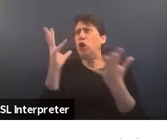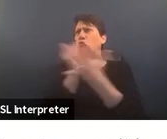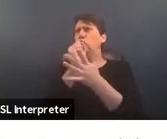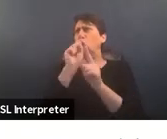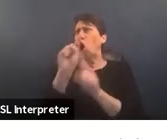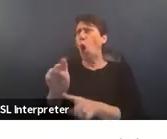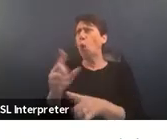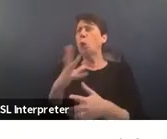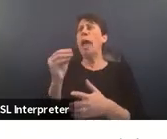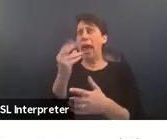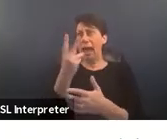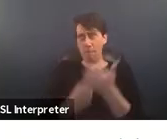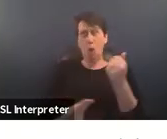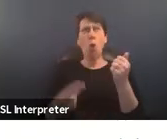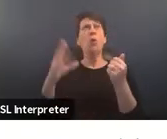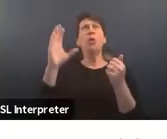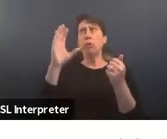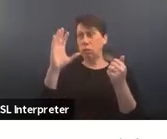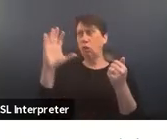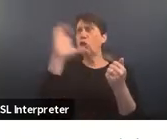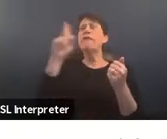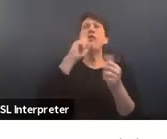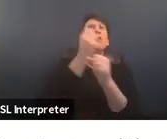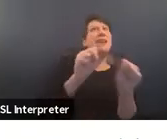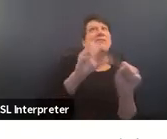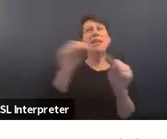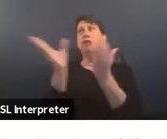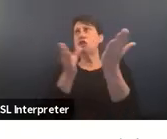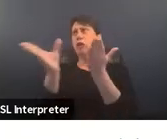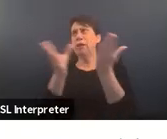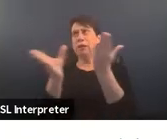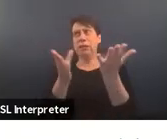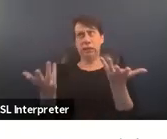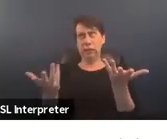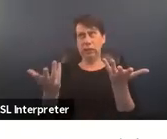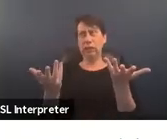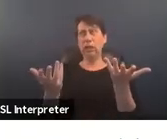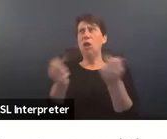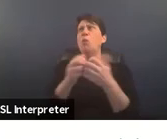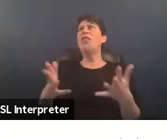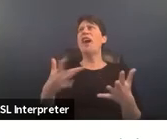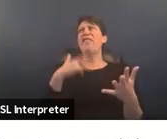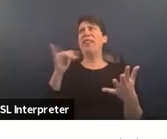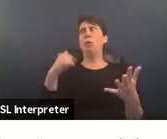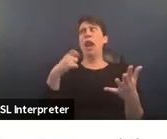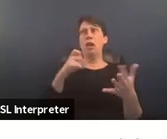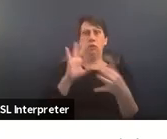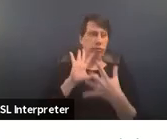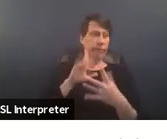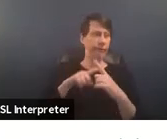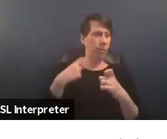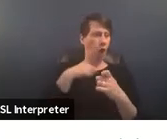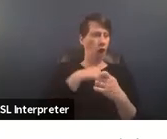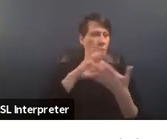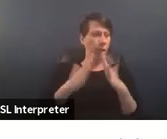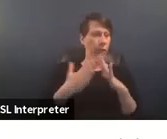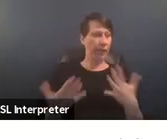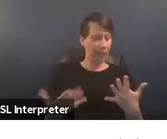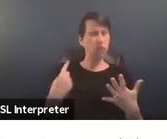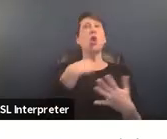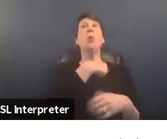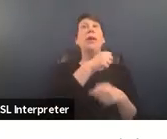both seek safety and services without feeling like we were throwing our community away um and so we created